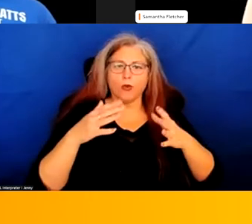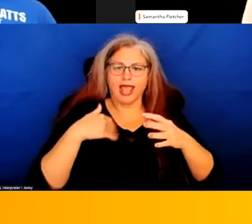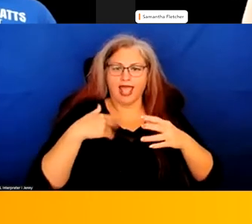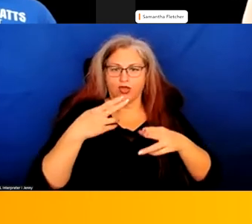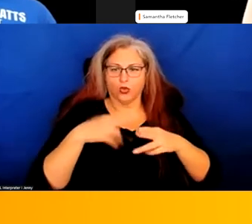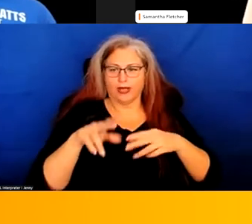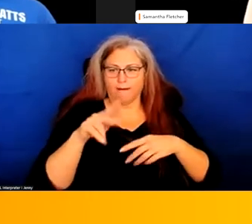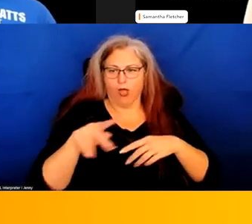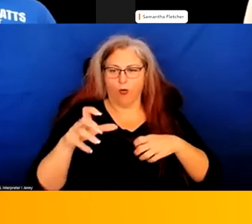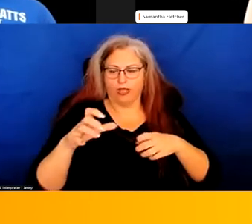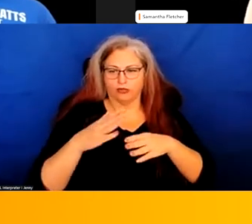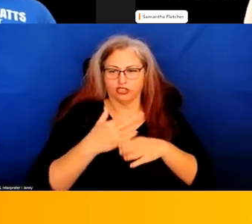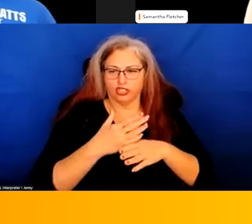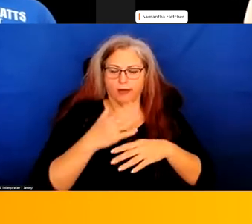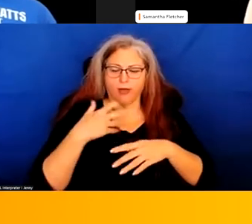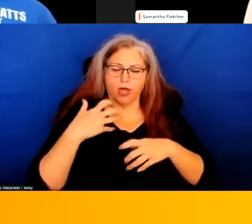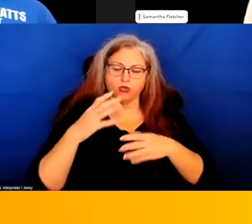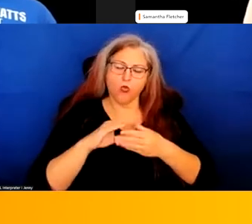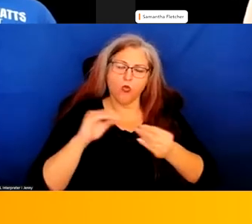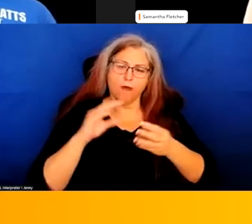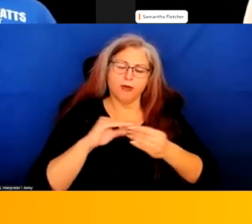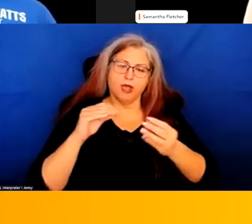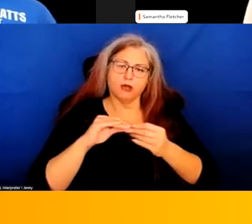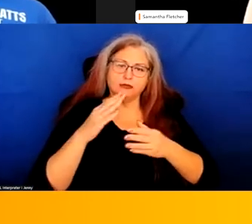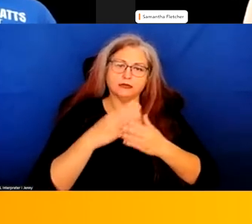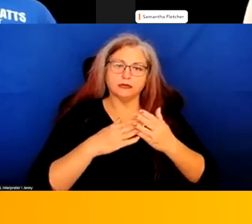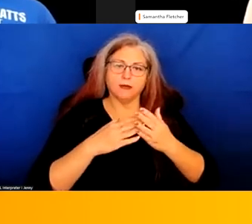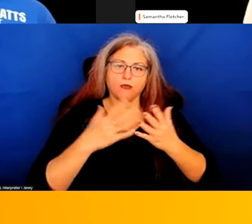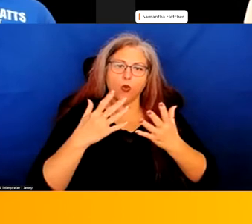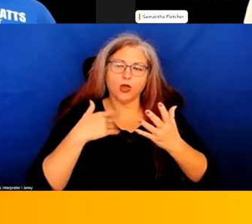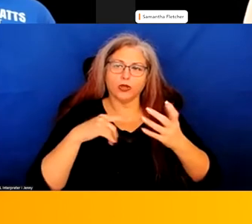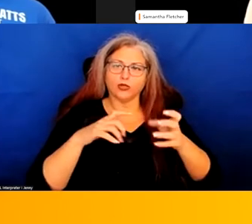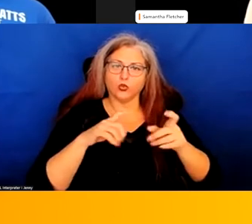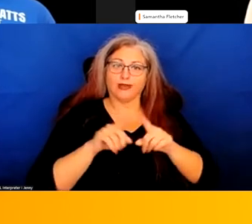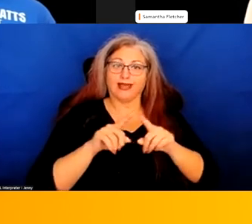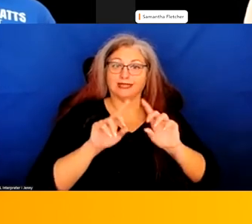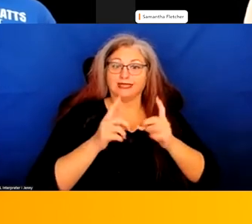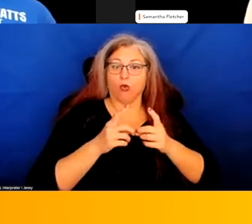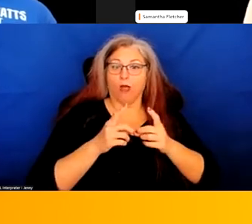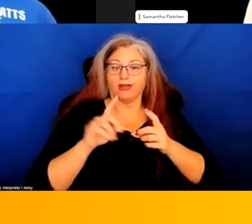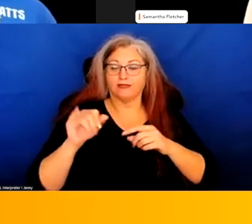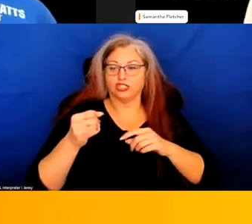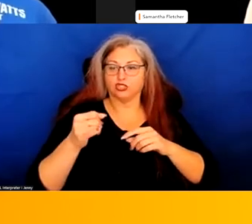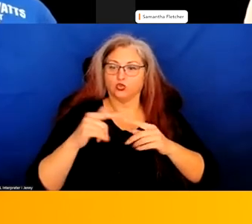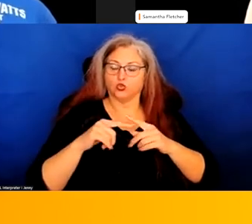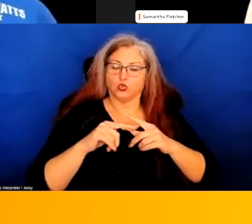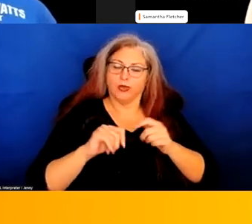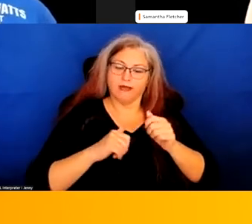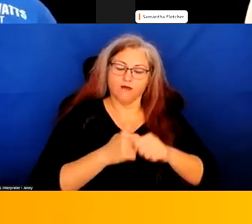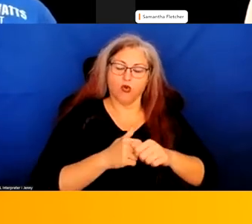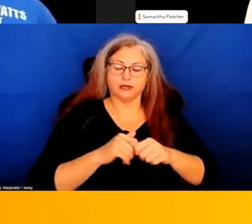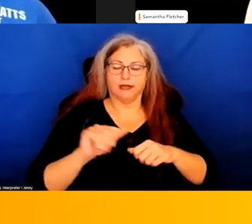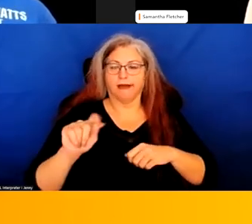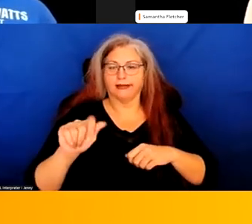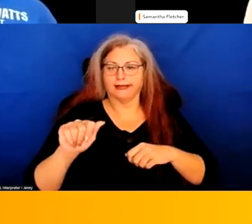PowerPoint to share because I wanted to talk about some of the things that we're doing at the Department of Justice to enforce the Americans with Disabilities Act